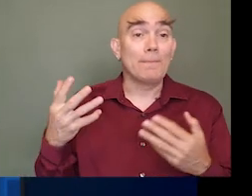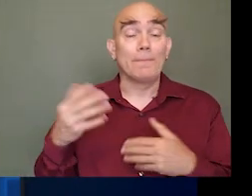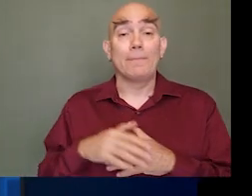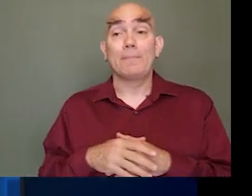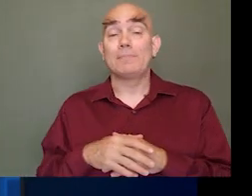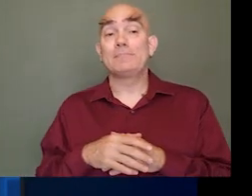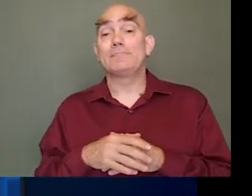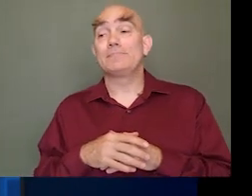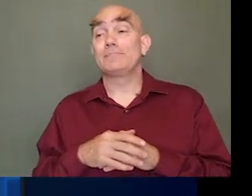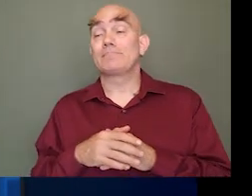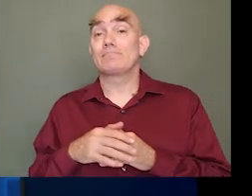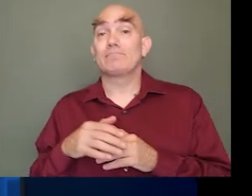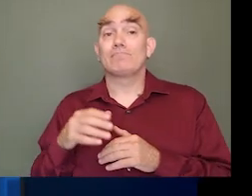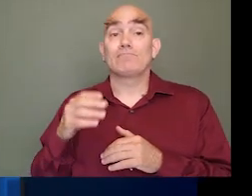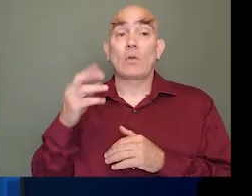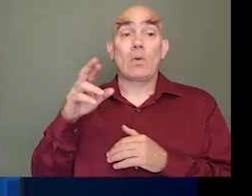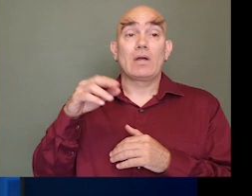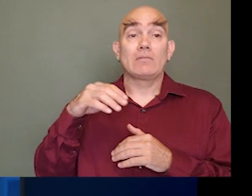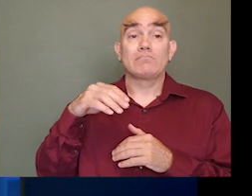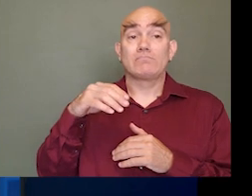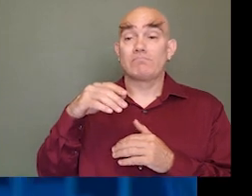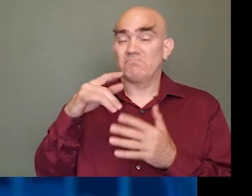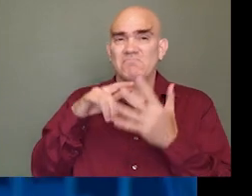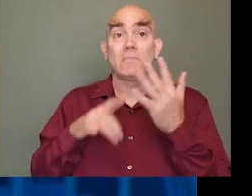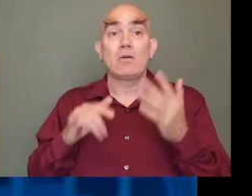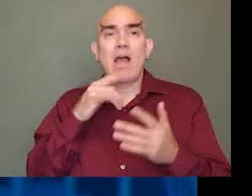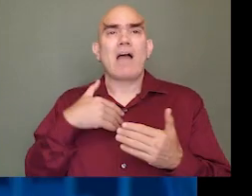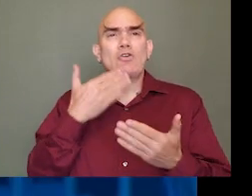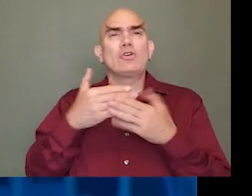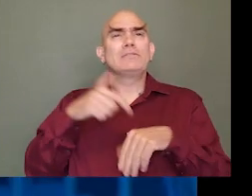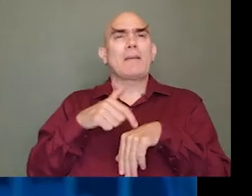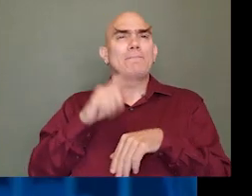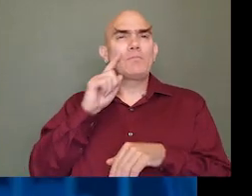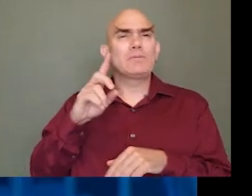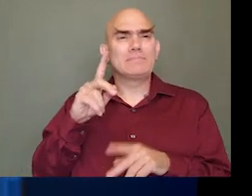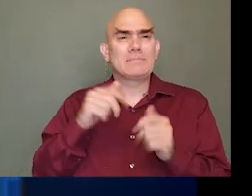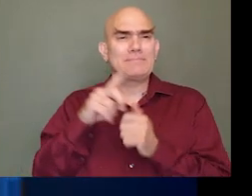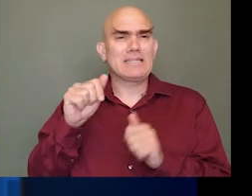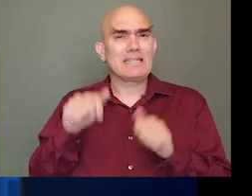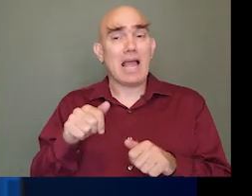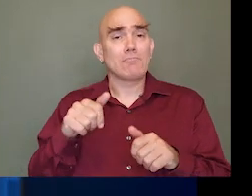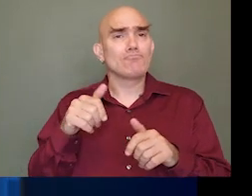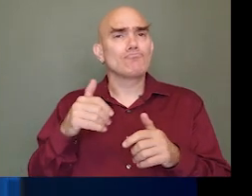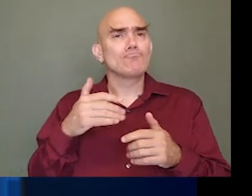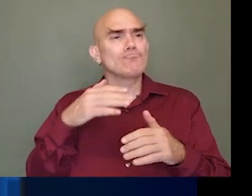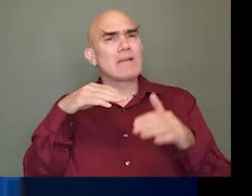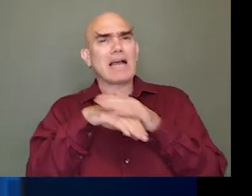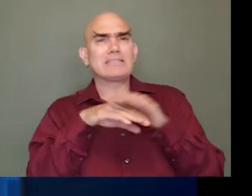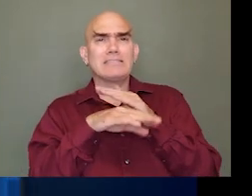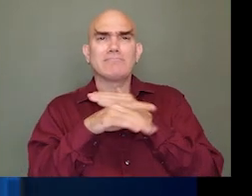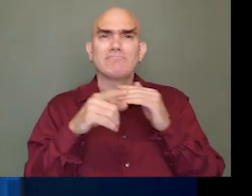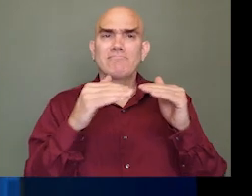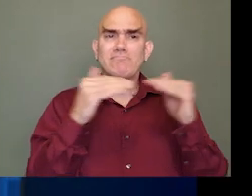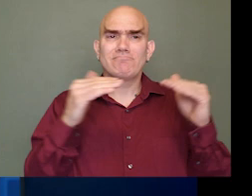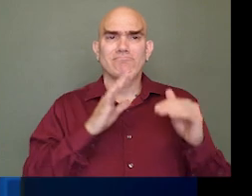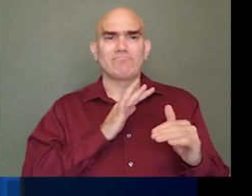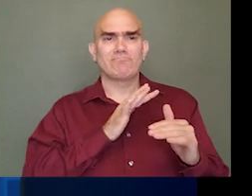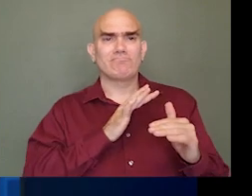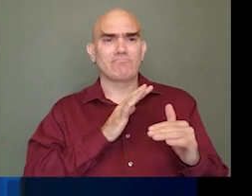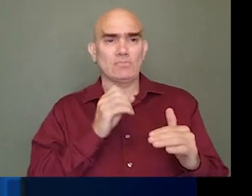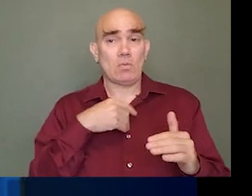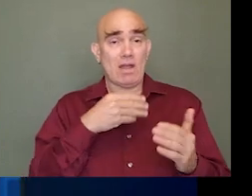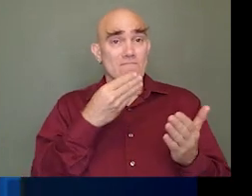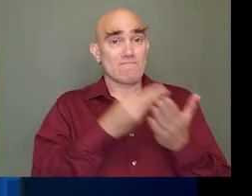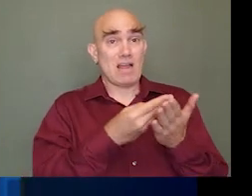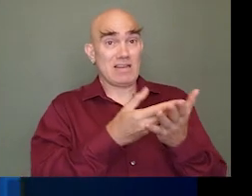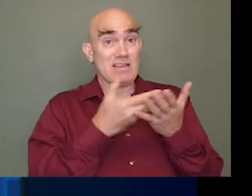Field Museum, Museum of Contemporary Art, and showing that they're accessible. And we got that funding, and it required a